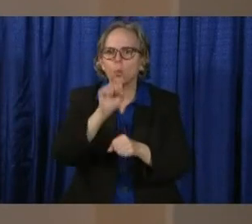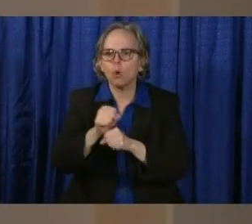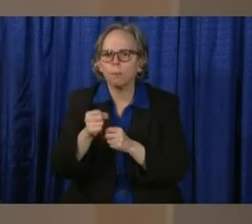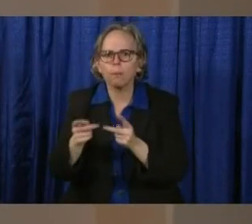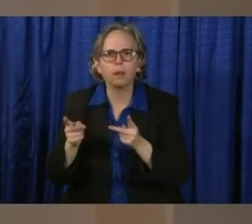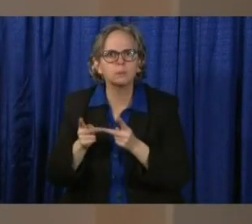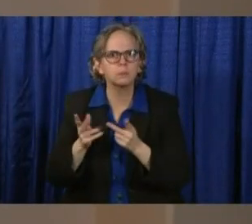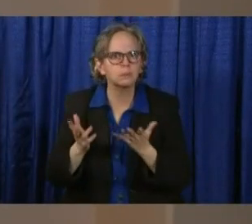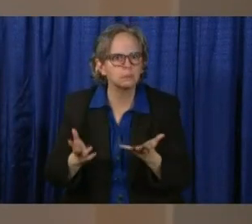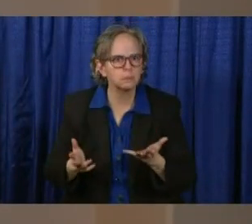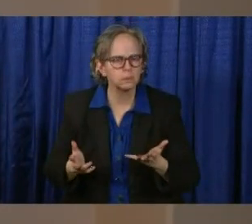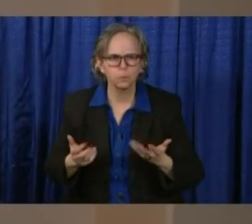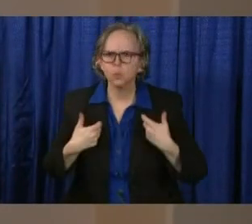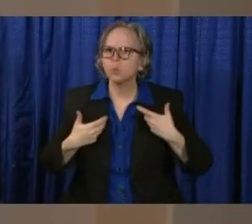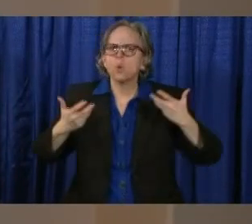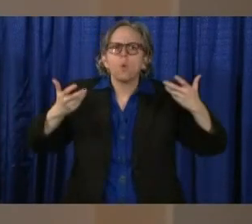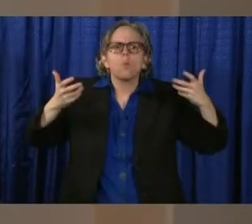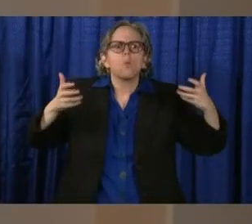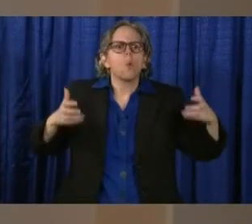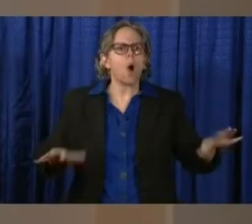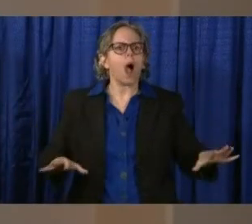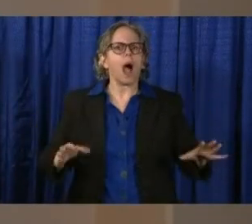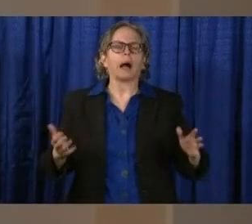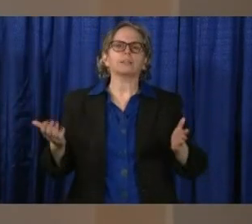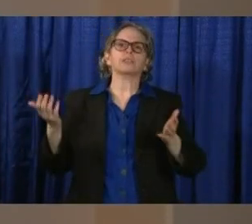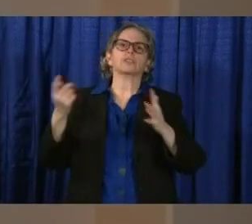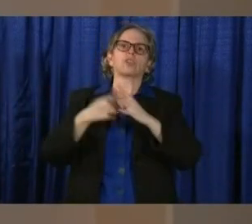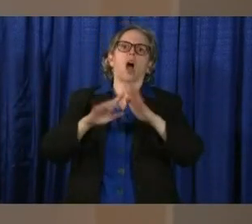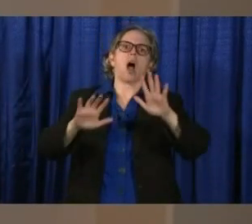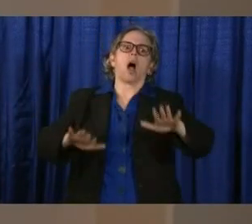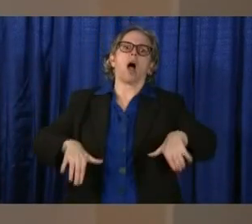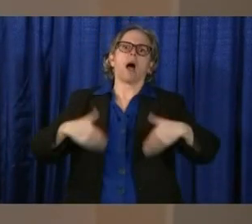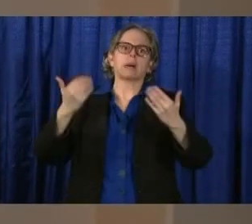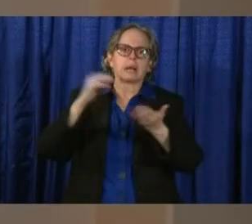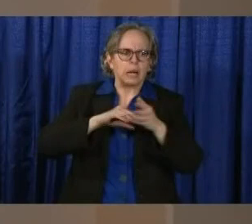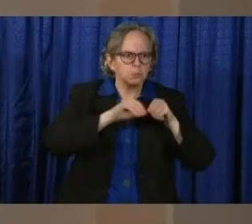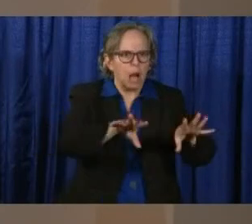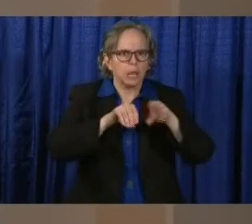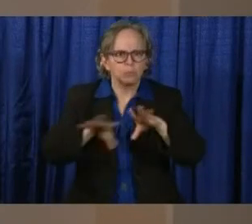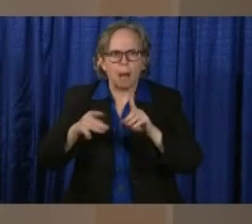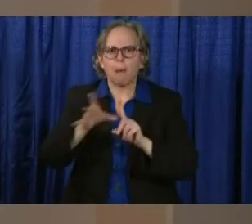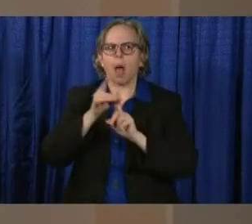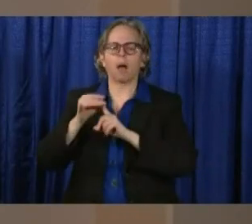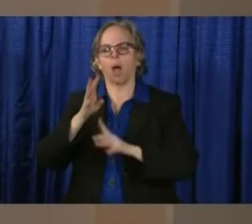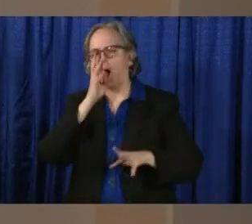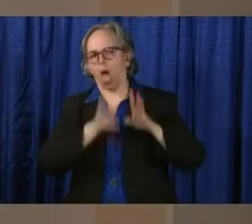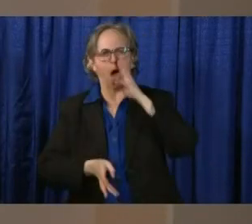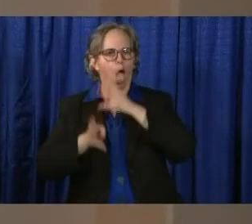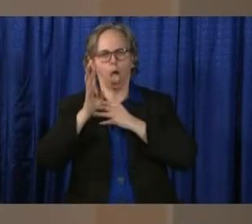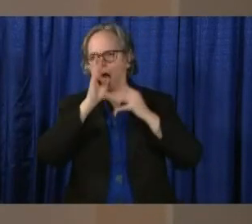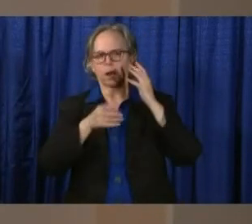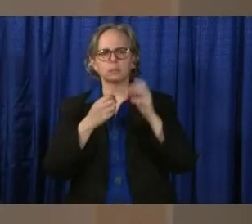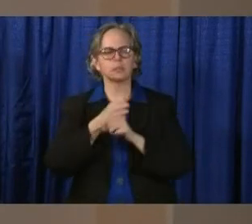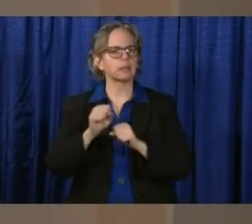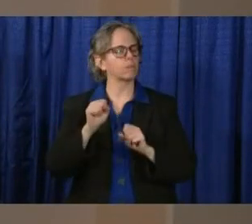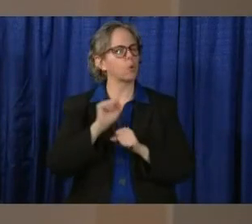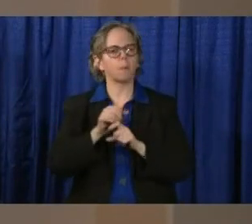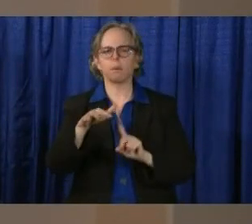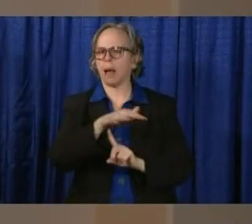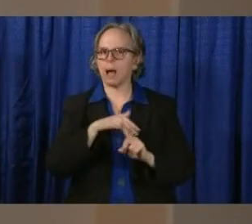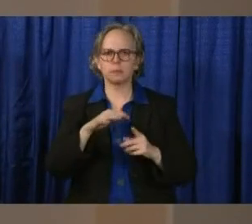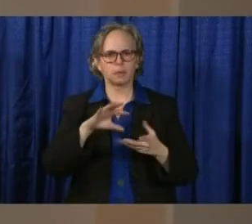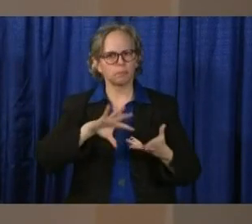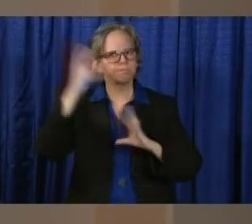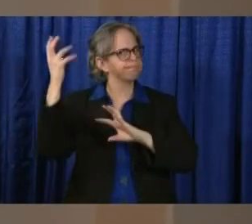is to start the spread again by not practicing these safe workplace measures. And, you know, think about